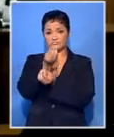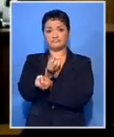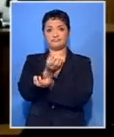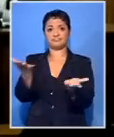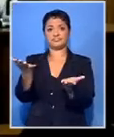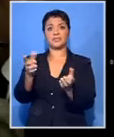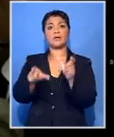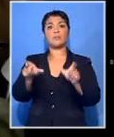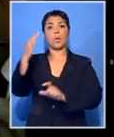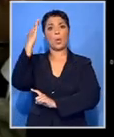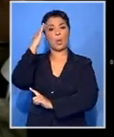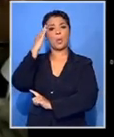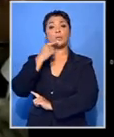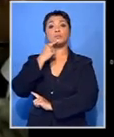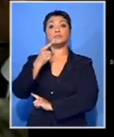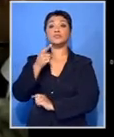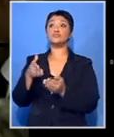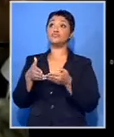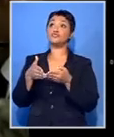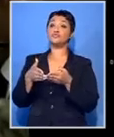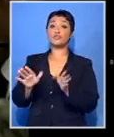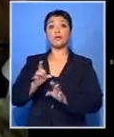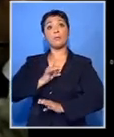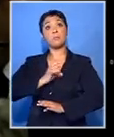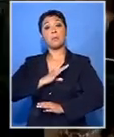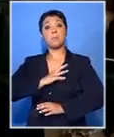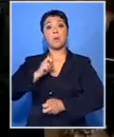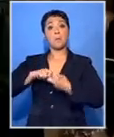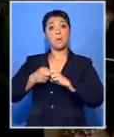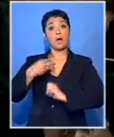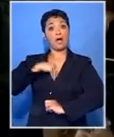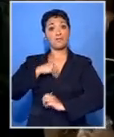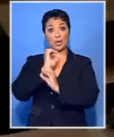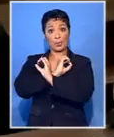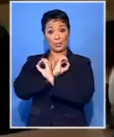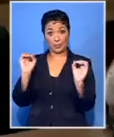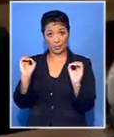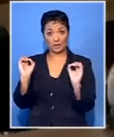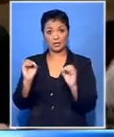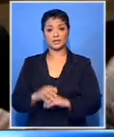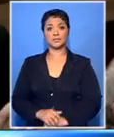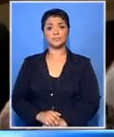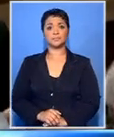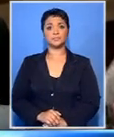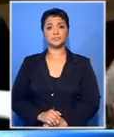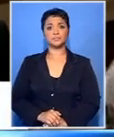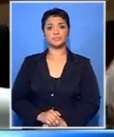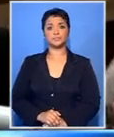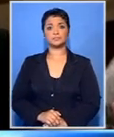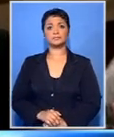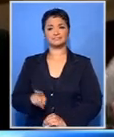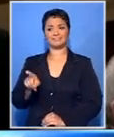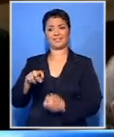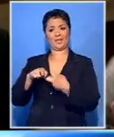They confirmed Pistorius never suffered from a general anxiety disorder. Currently, the accused presents with an adjustment